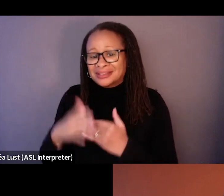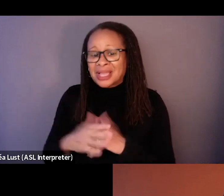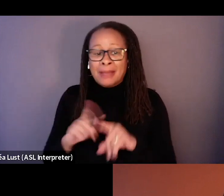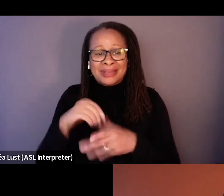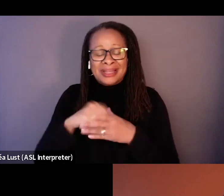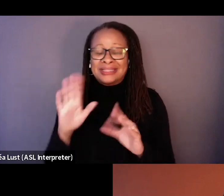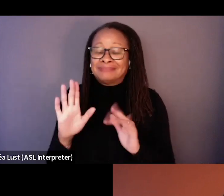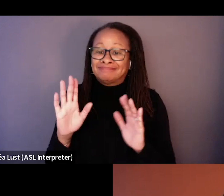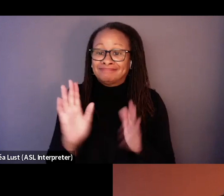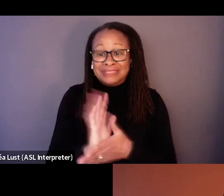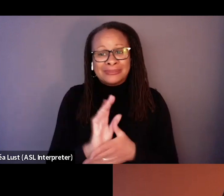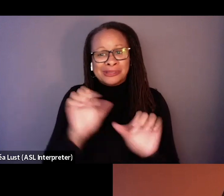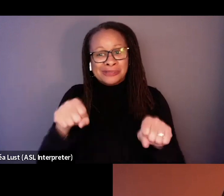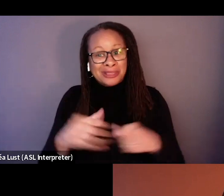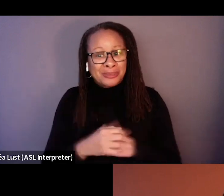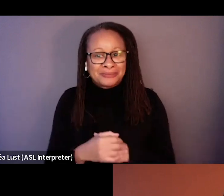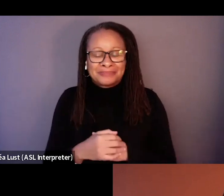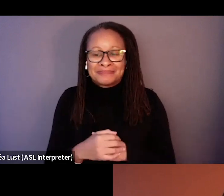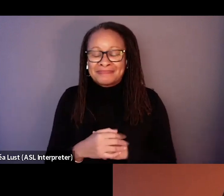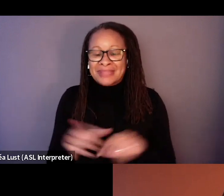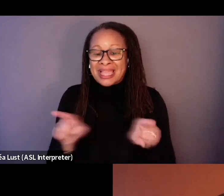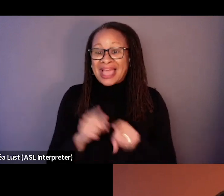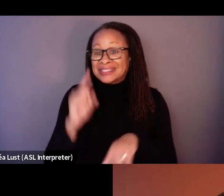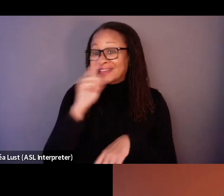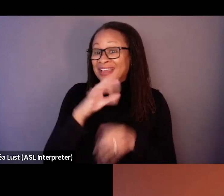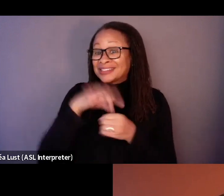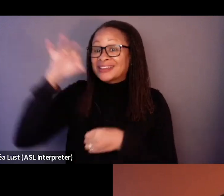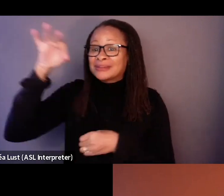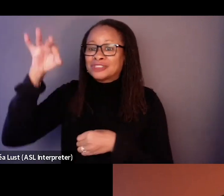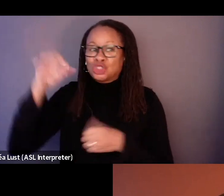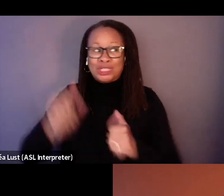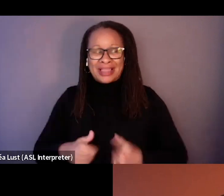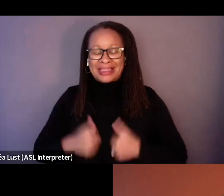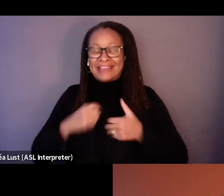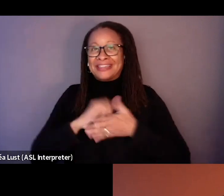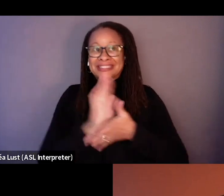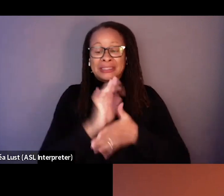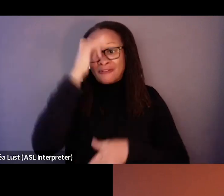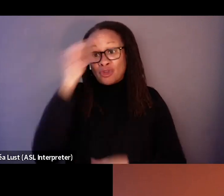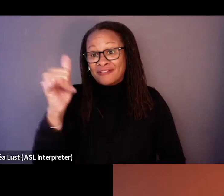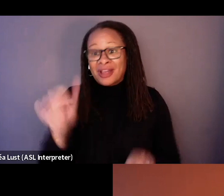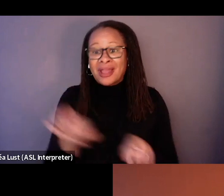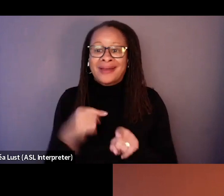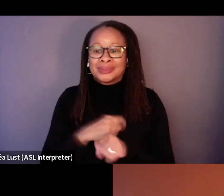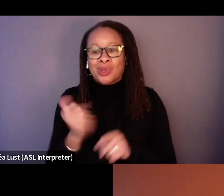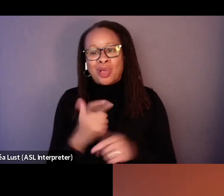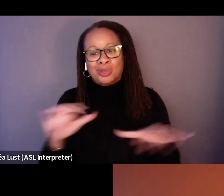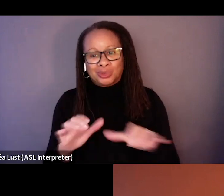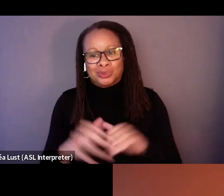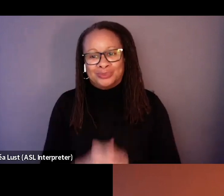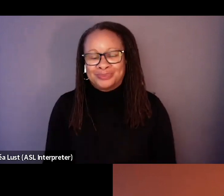cinema, it's possible as a phantom, she can live in cinema as we all do. Right. Exactly.